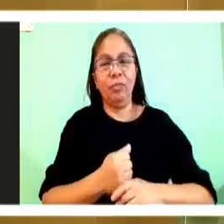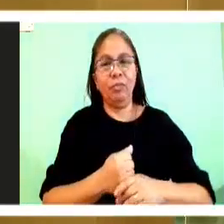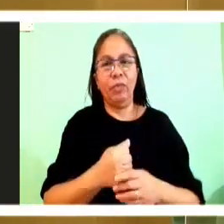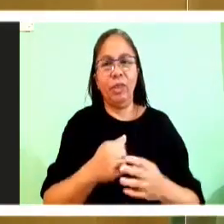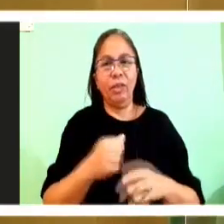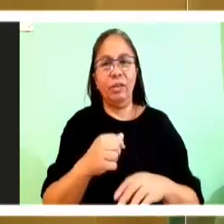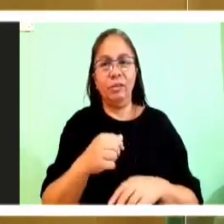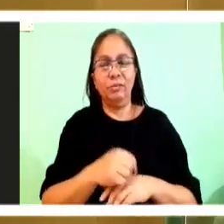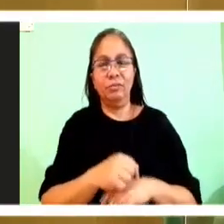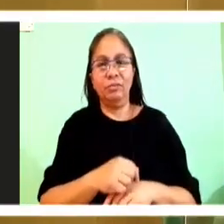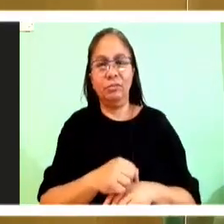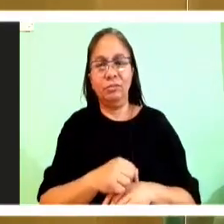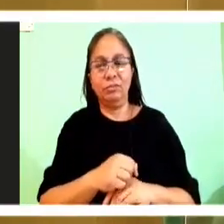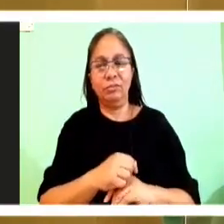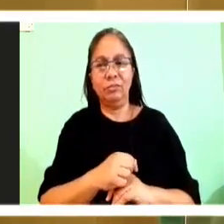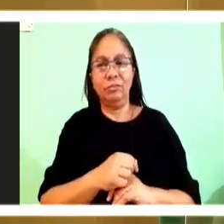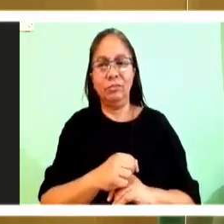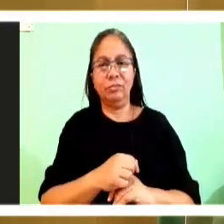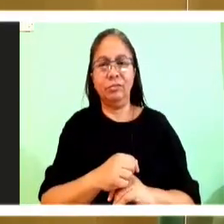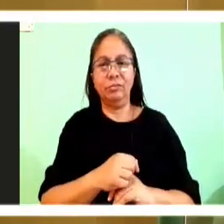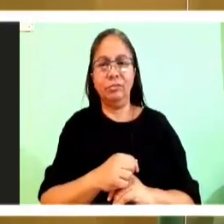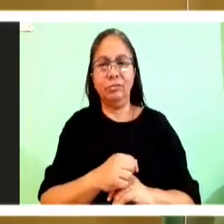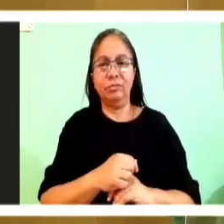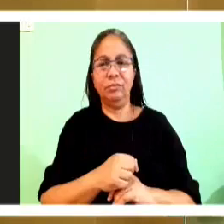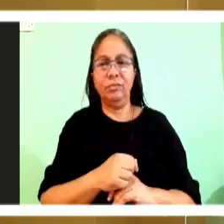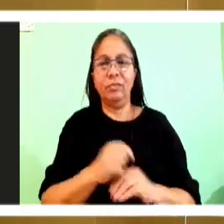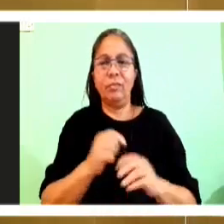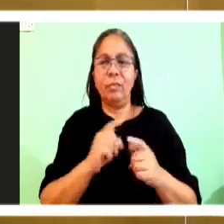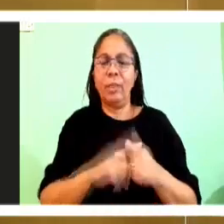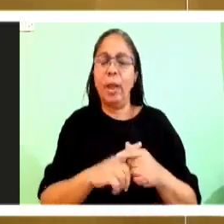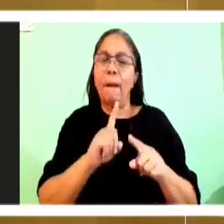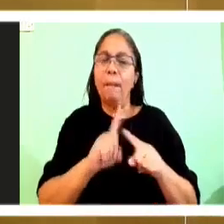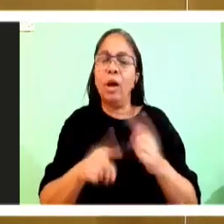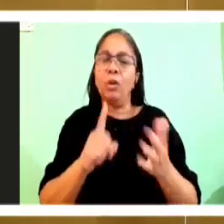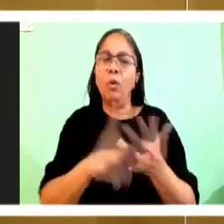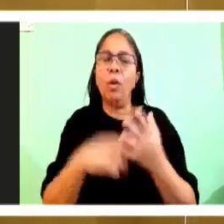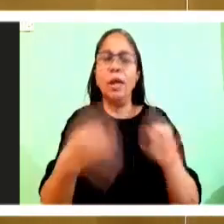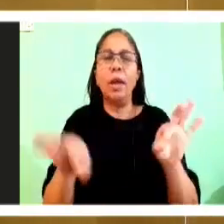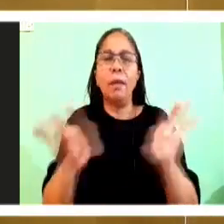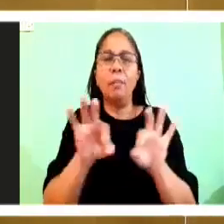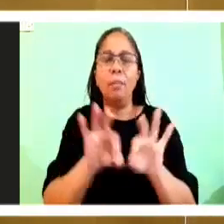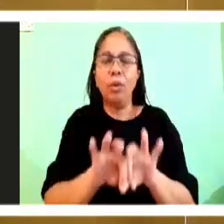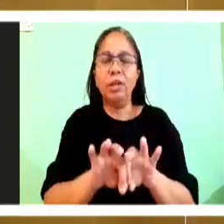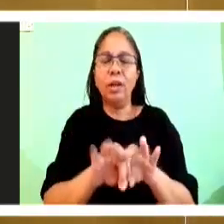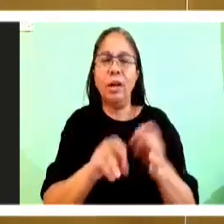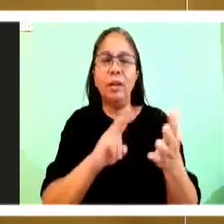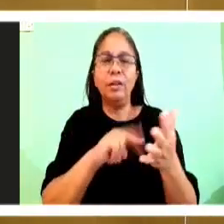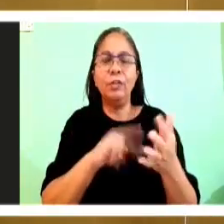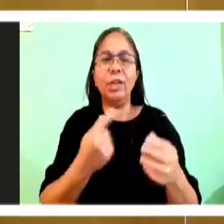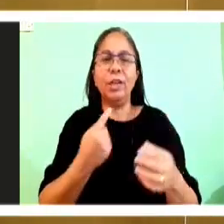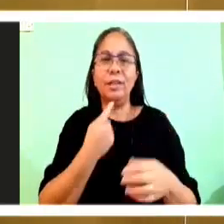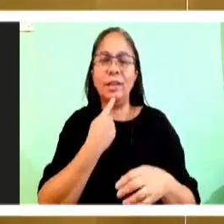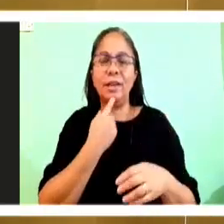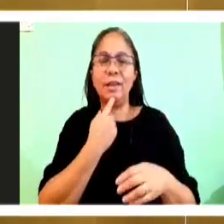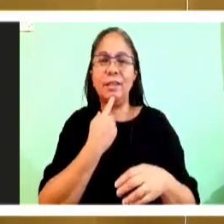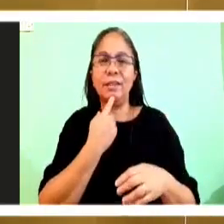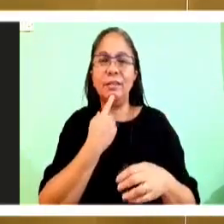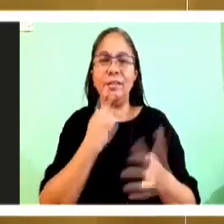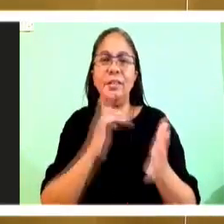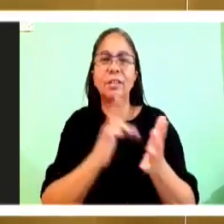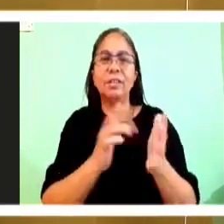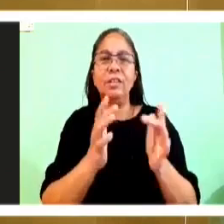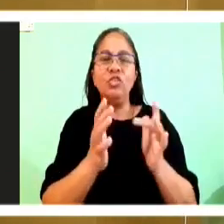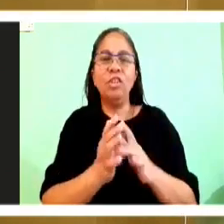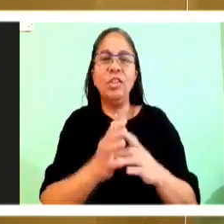the boat with Jesus. But it is important that the text tells us that Jesus got into Simon's